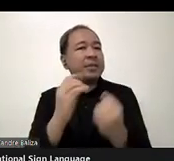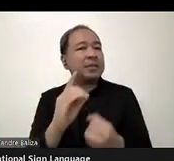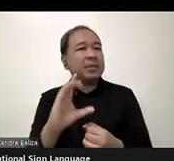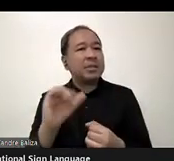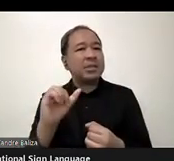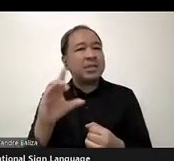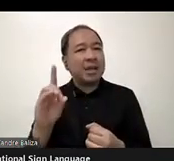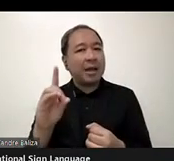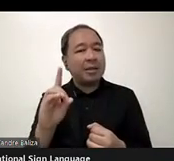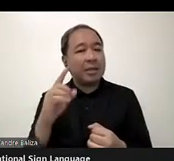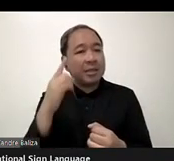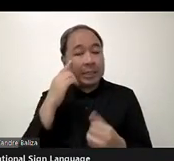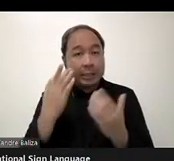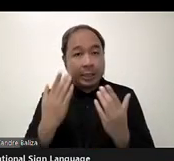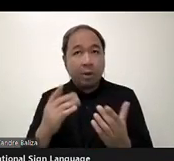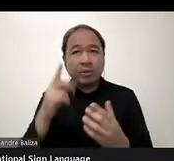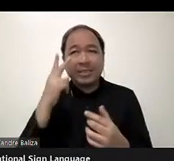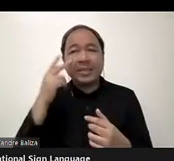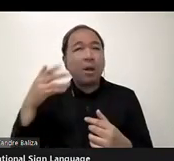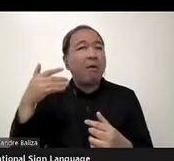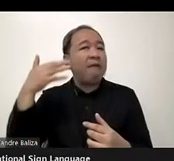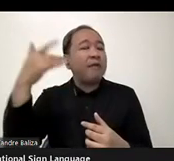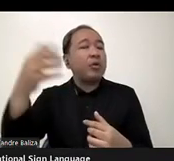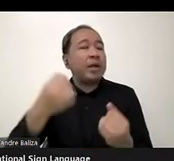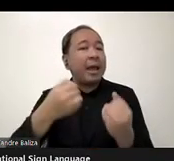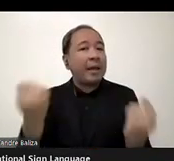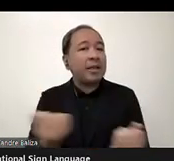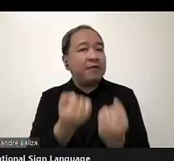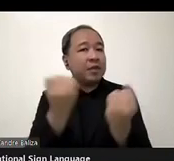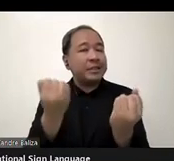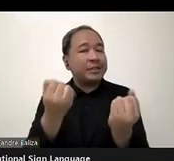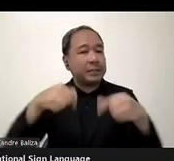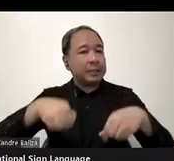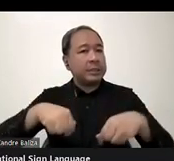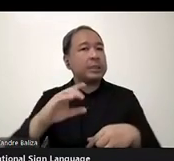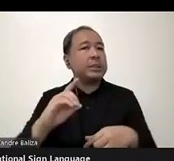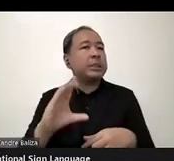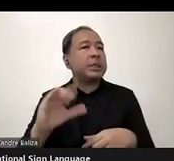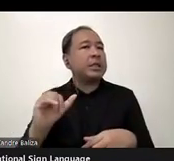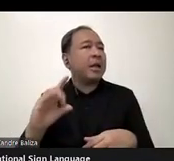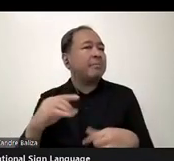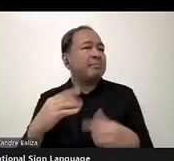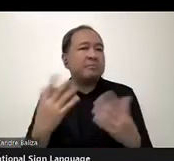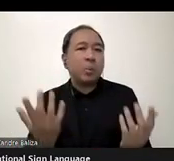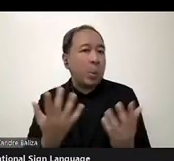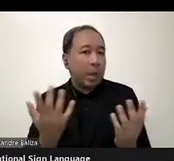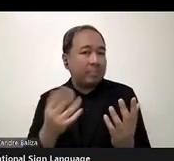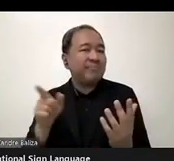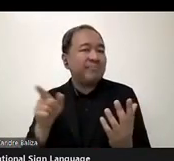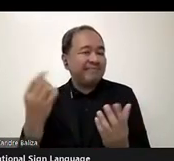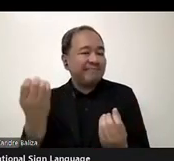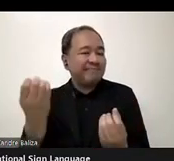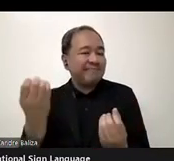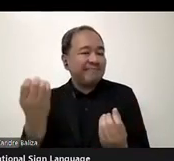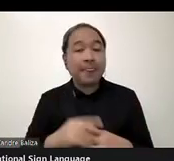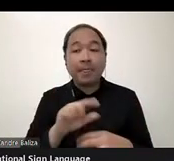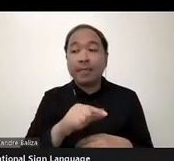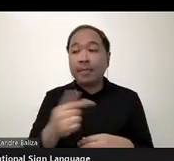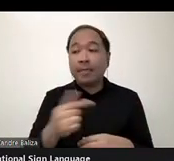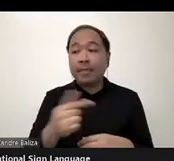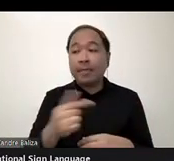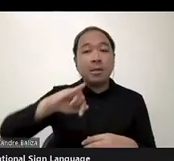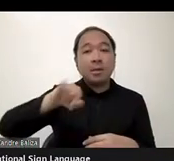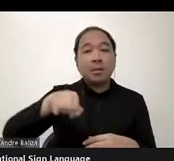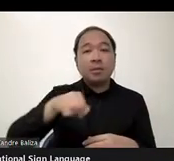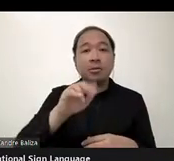should be the future activities of the DCAD. So Judith, over to you. Thanks so much. So